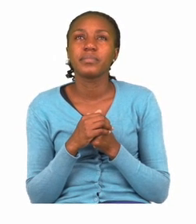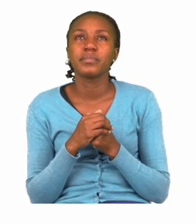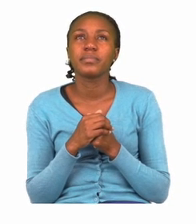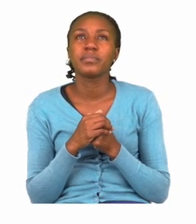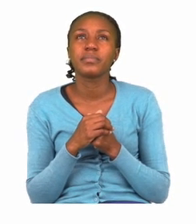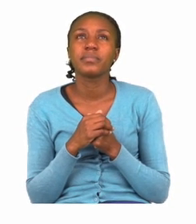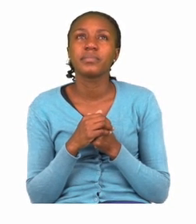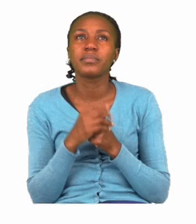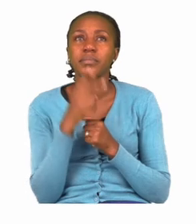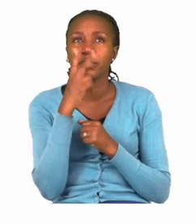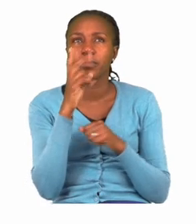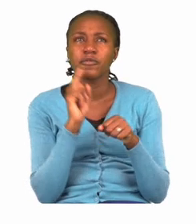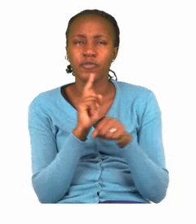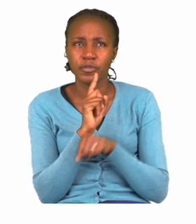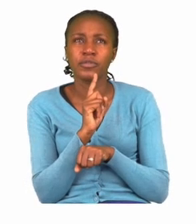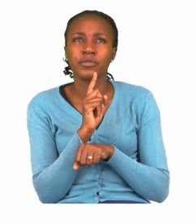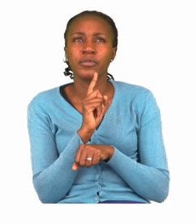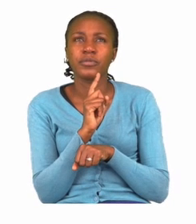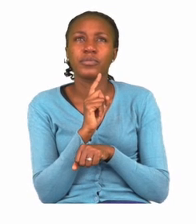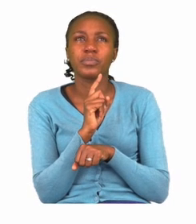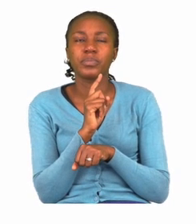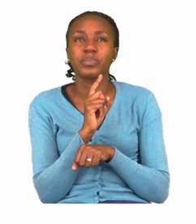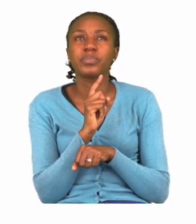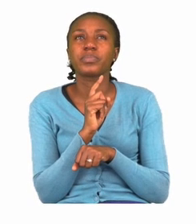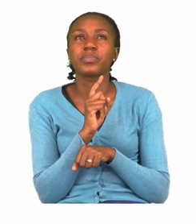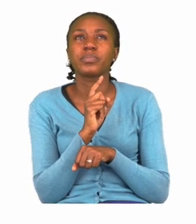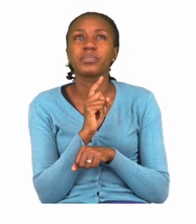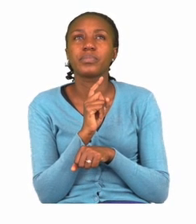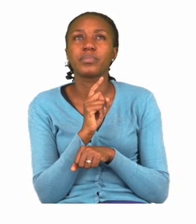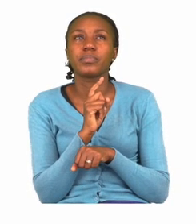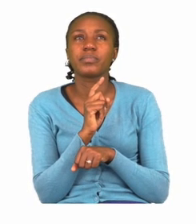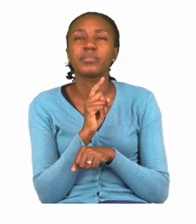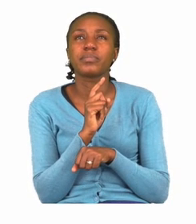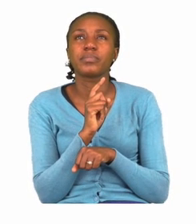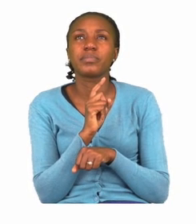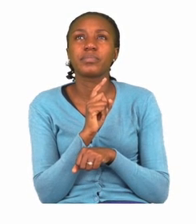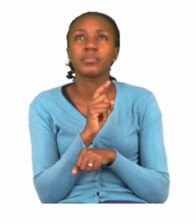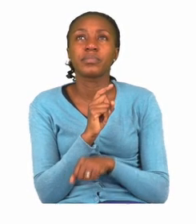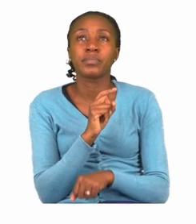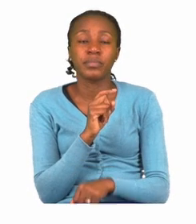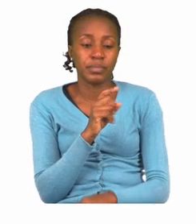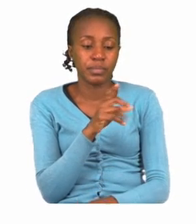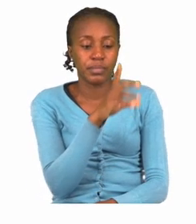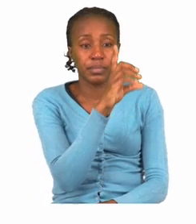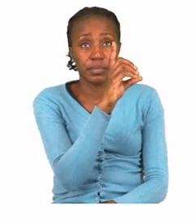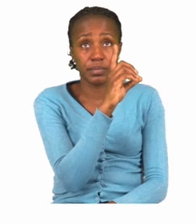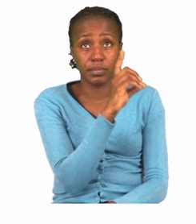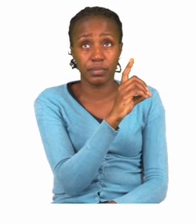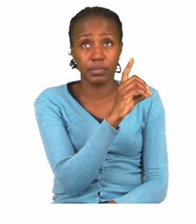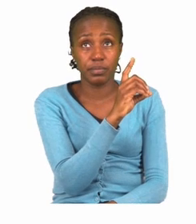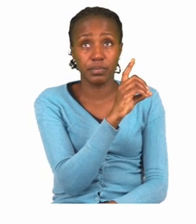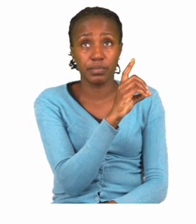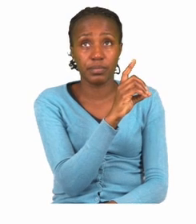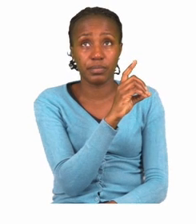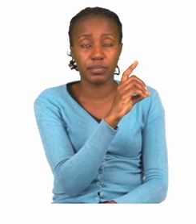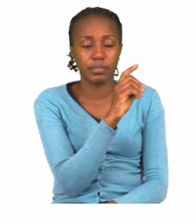to find the missing letter. Now the first word starts with the letter D